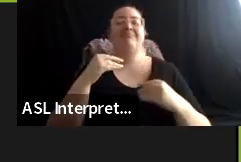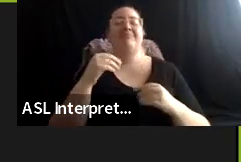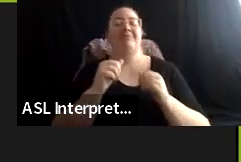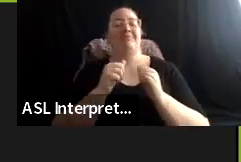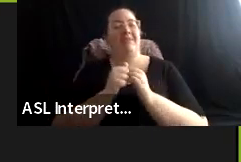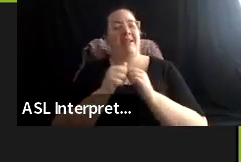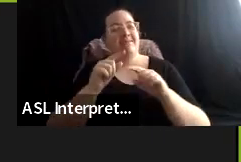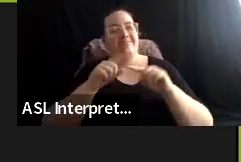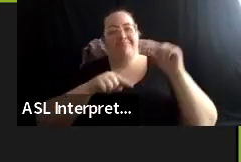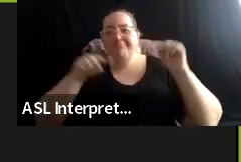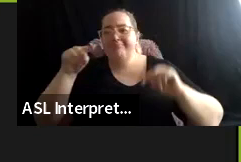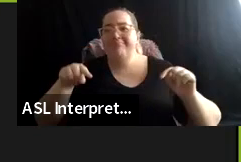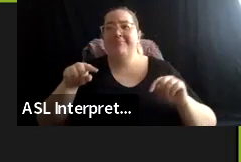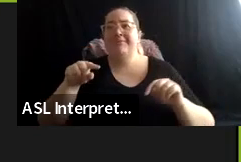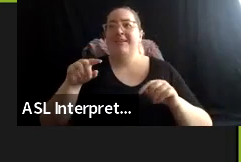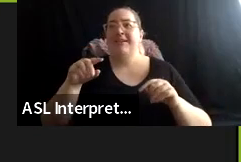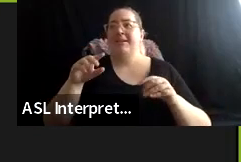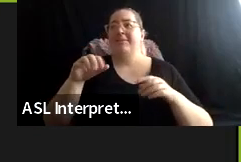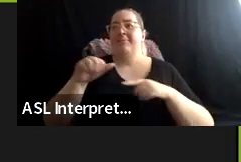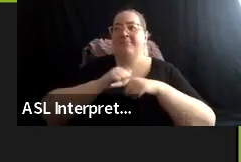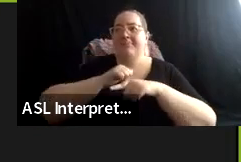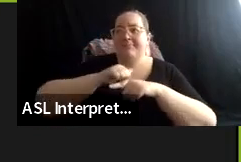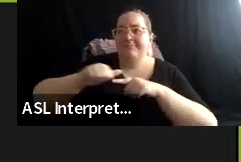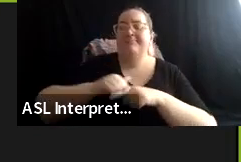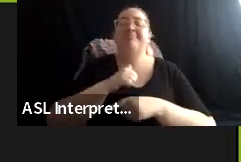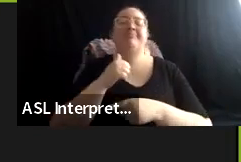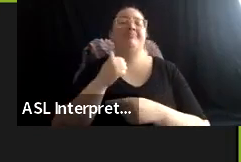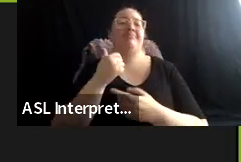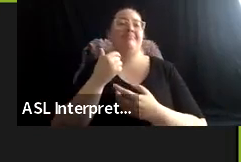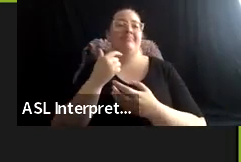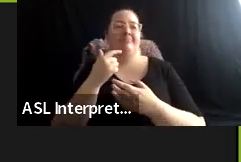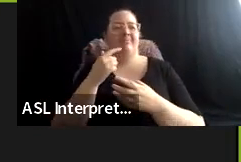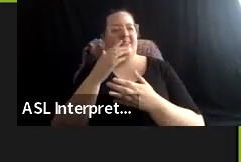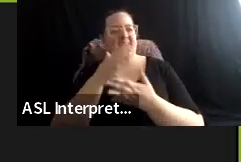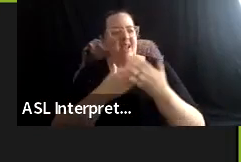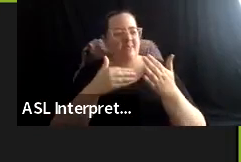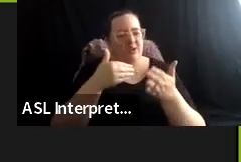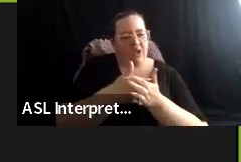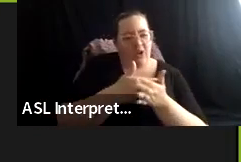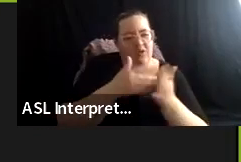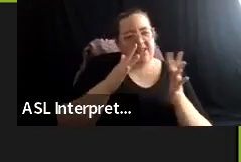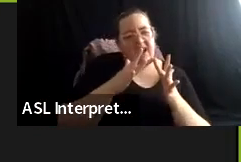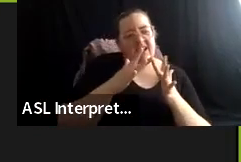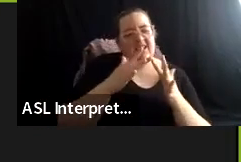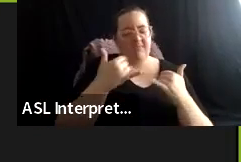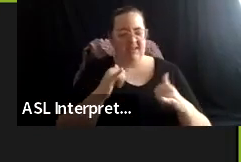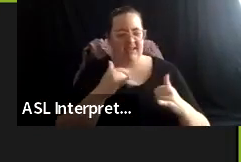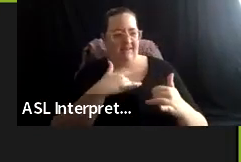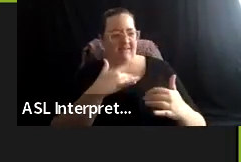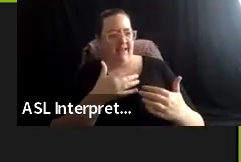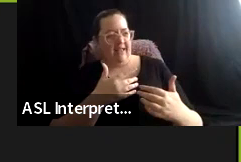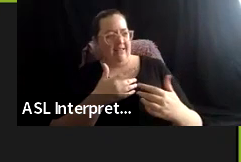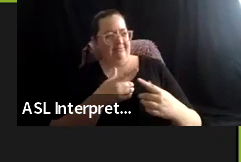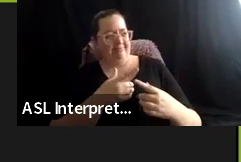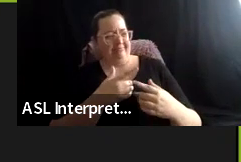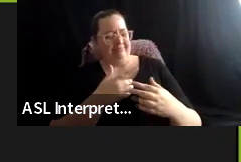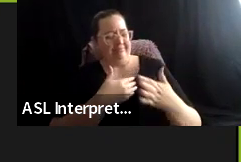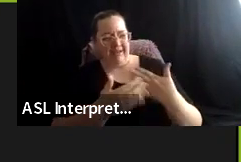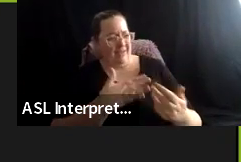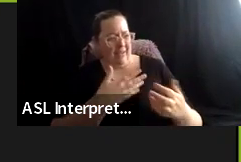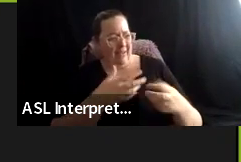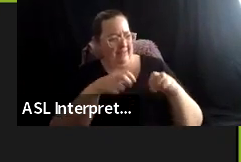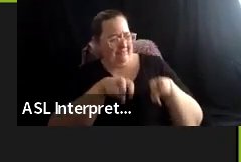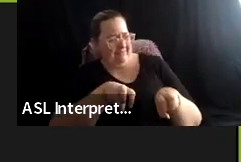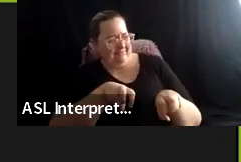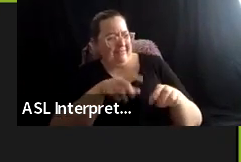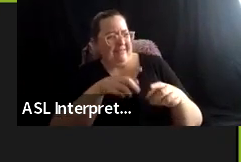in close, uh, kind of in close contact, but still felt kind of worlds apart being next to each other. Um, and